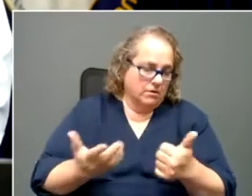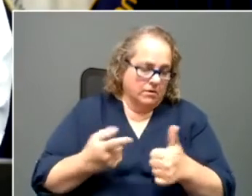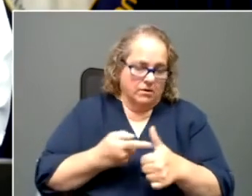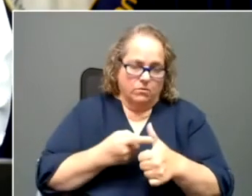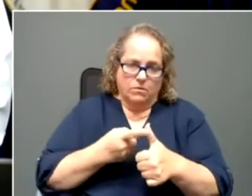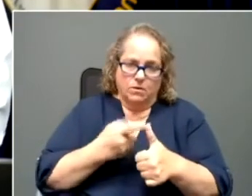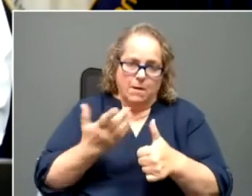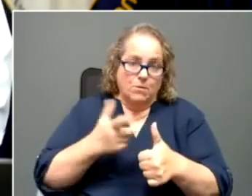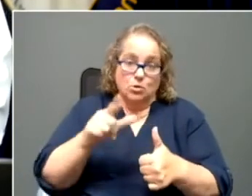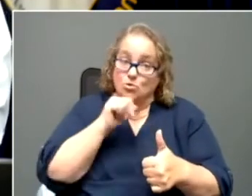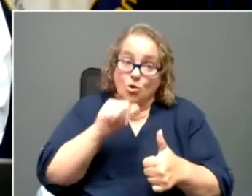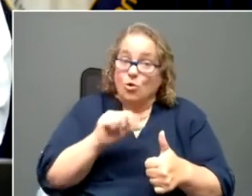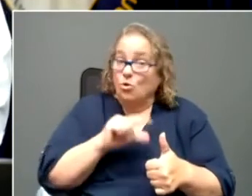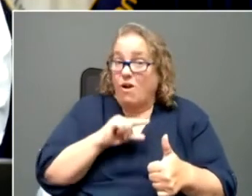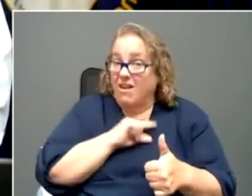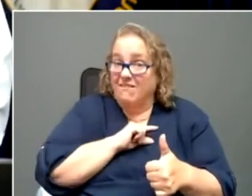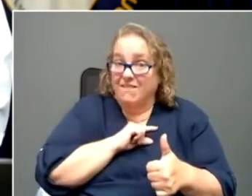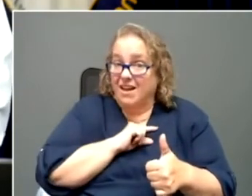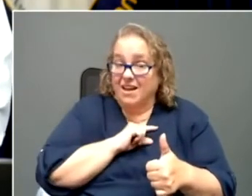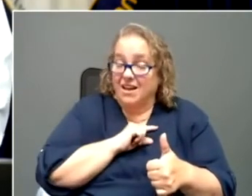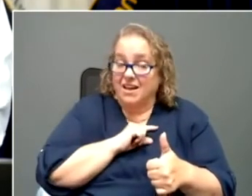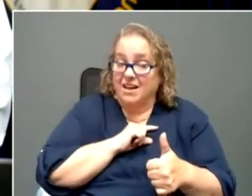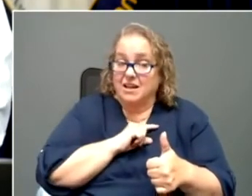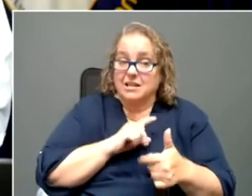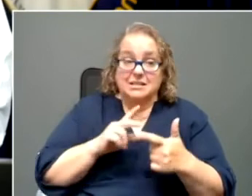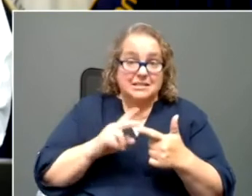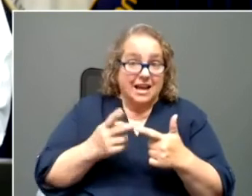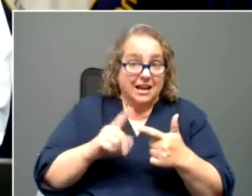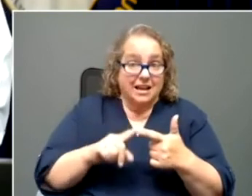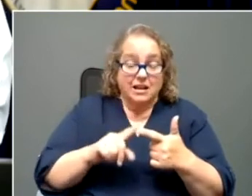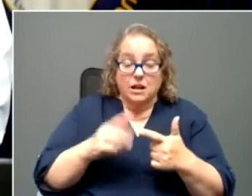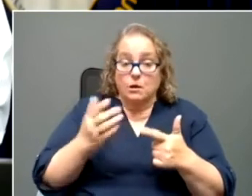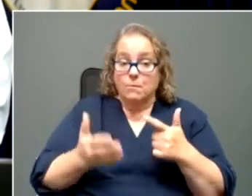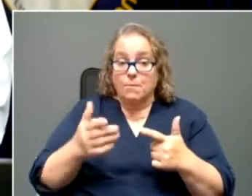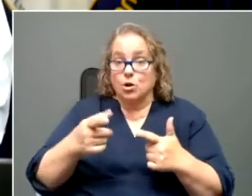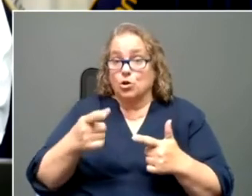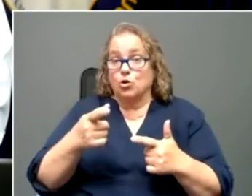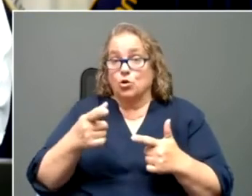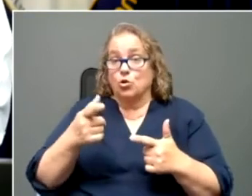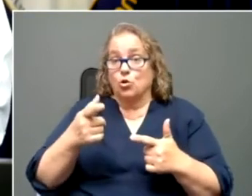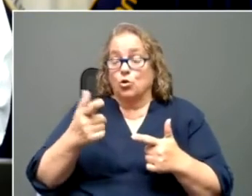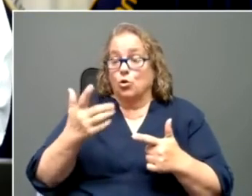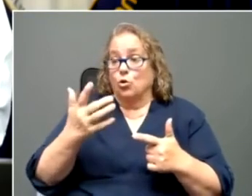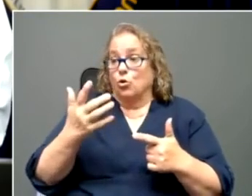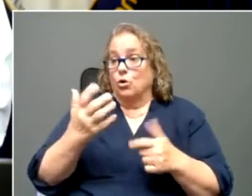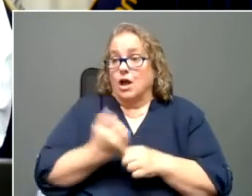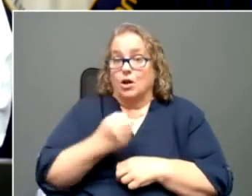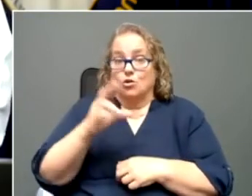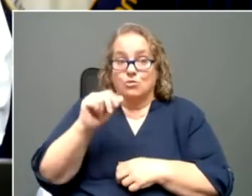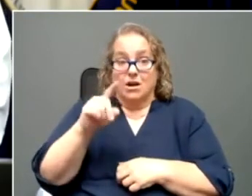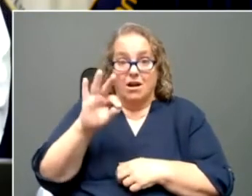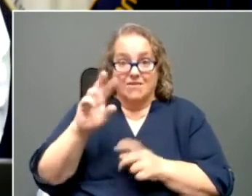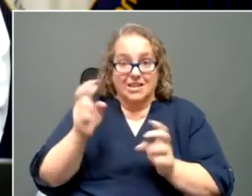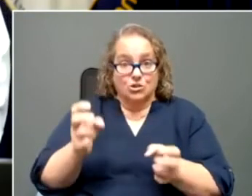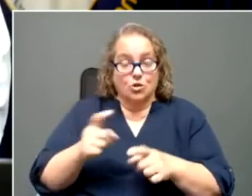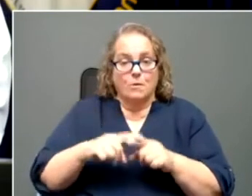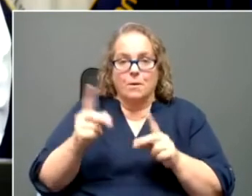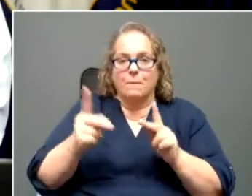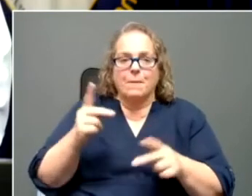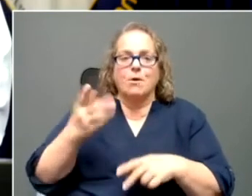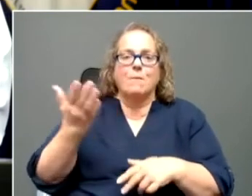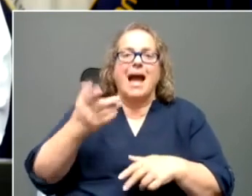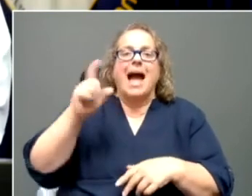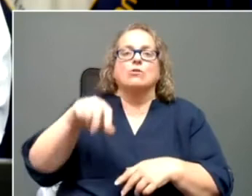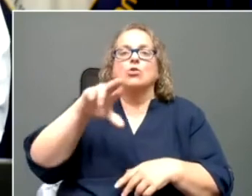qualify, uh, in the first place. The second is that you've you've gotten rid of, the issue, but the people may have to re